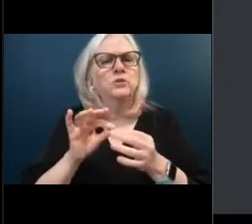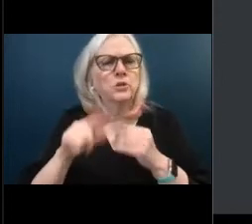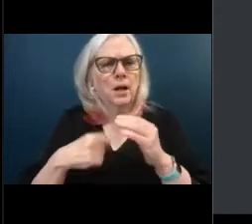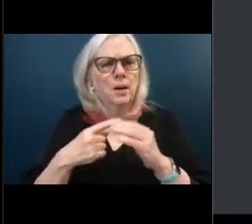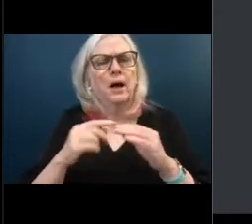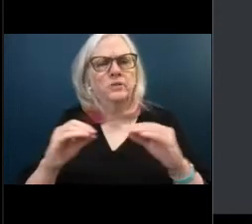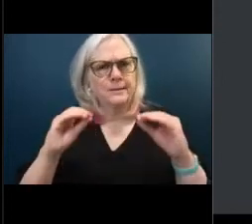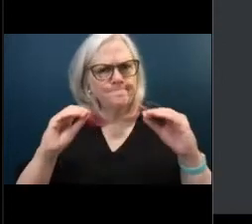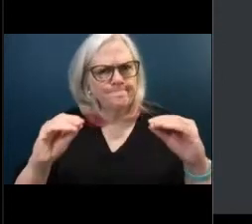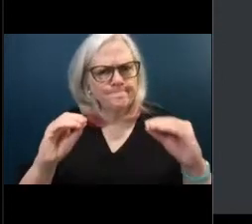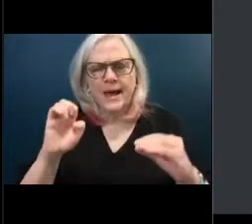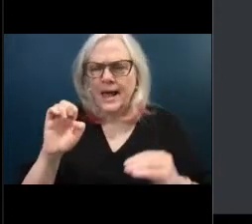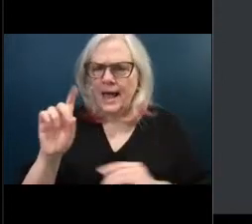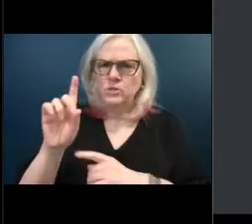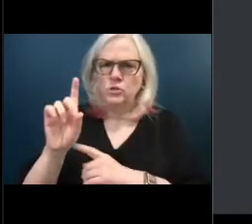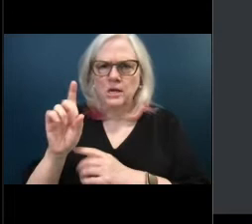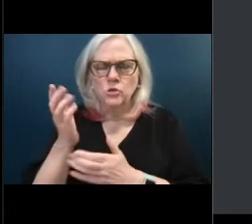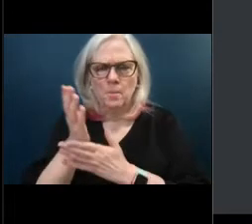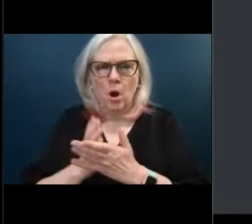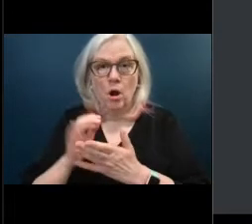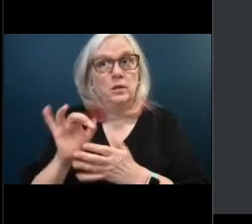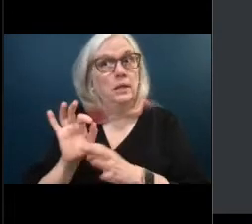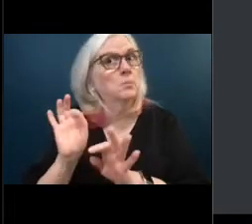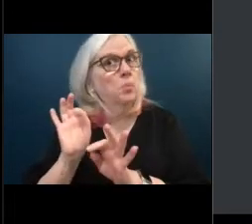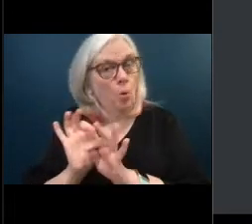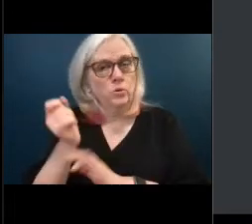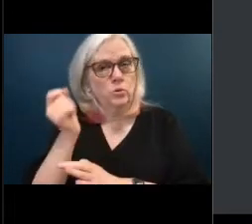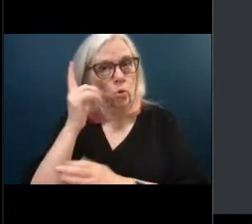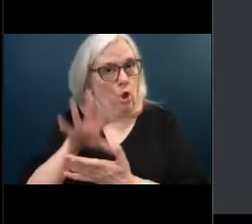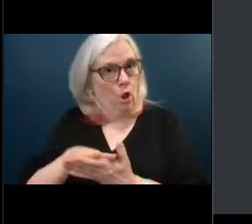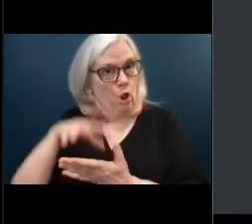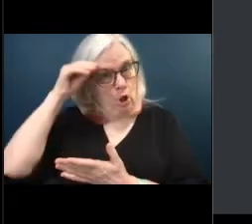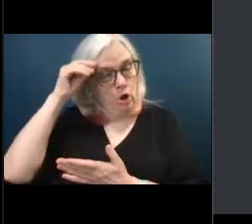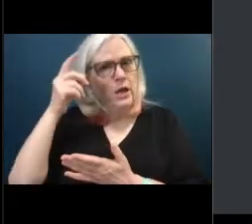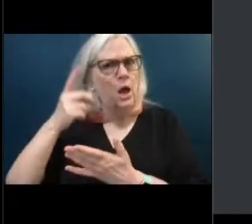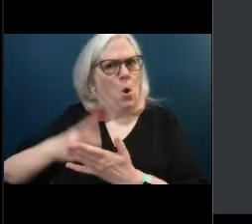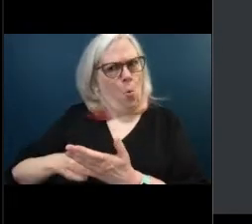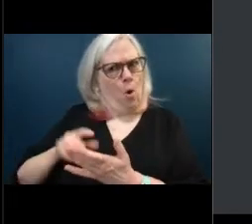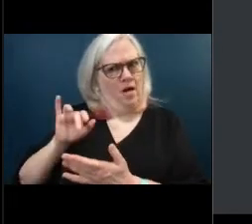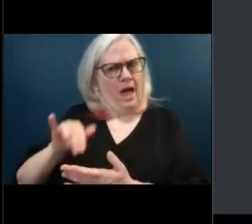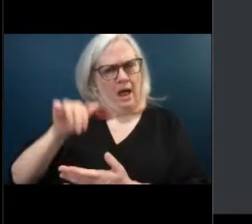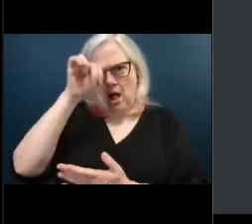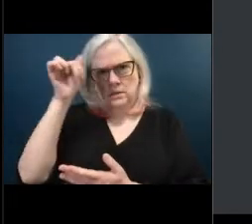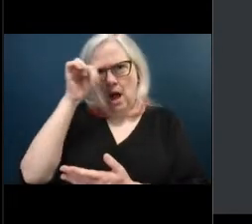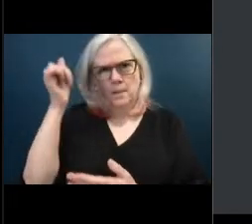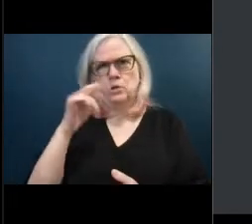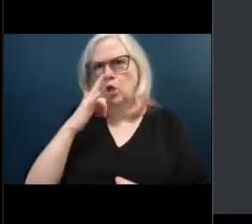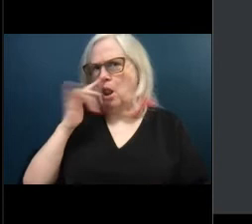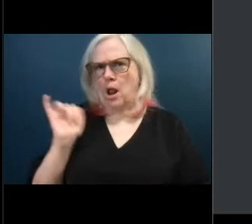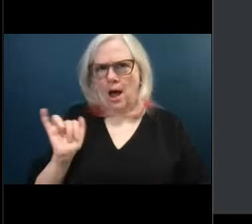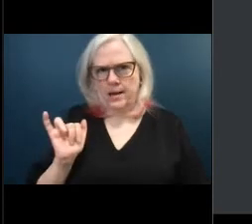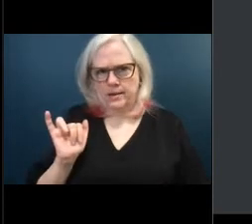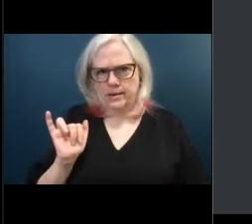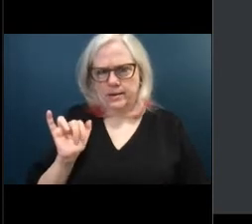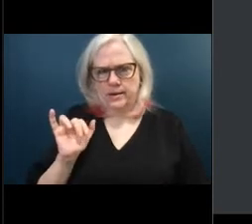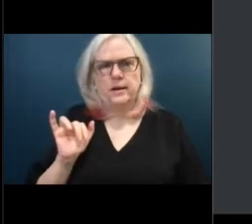key in understanding what is Alzheimer's disease, what is dementia. And we're trying to turn Florida into a